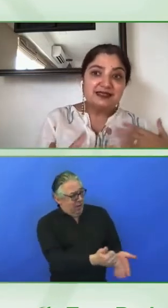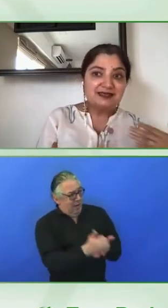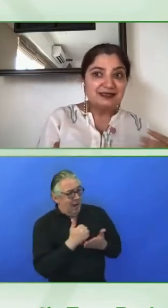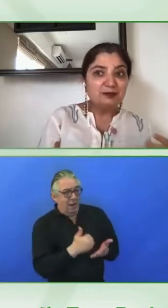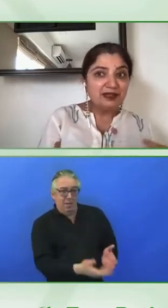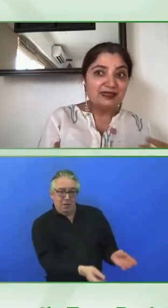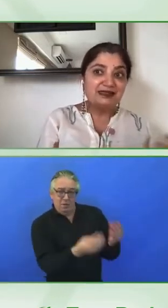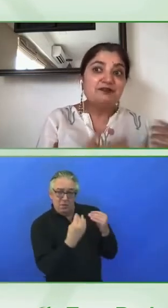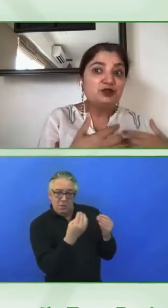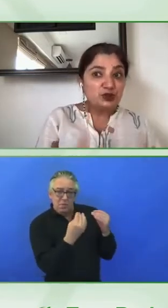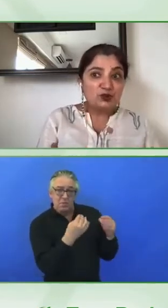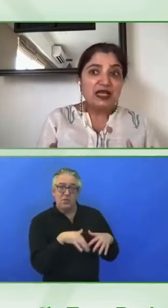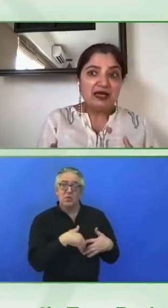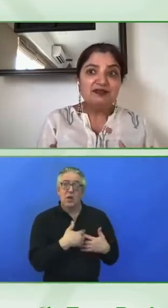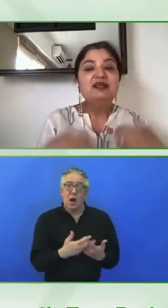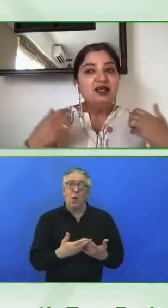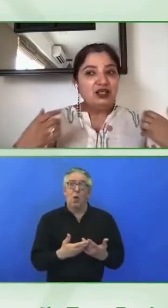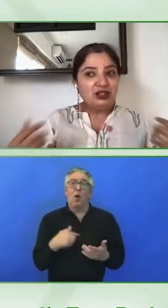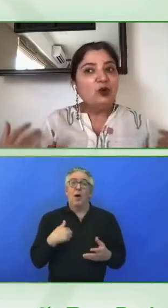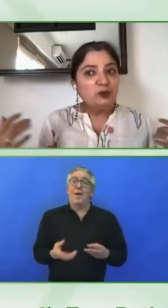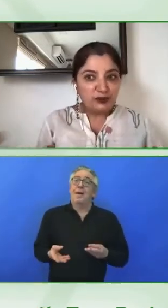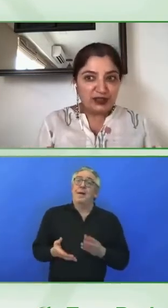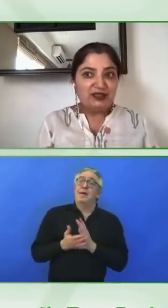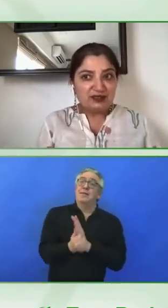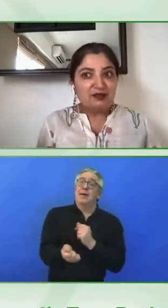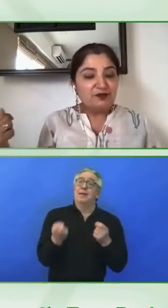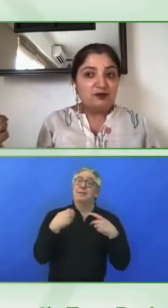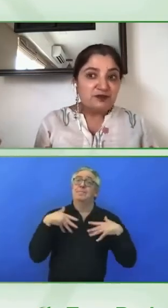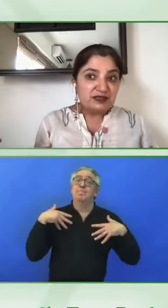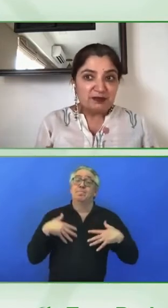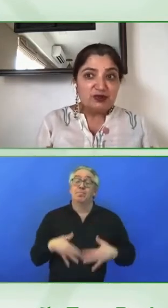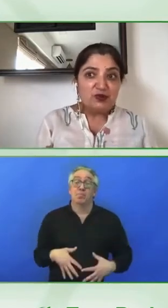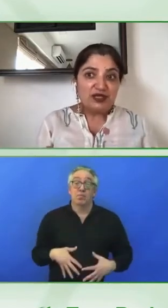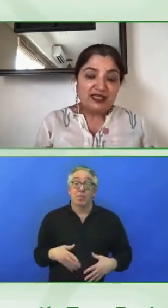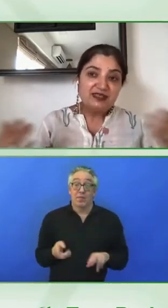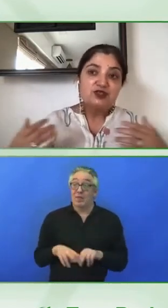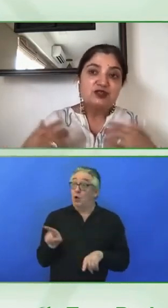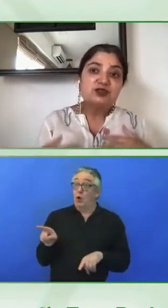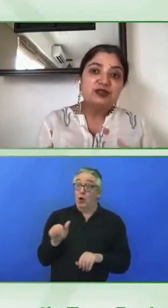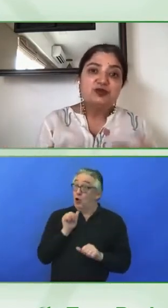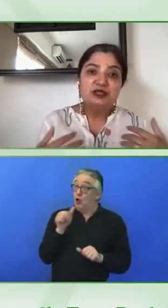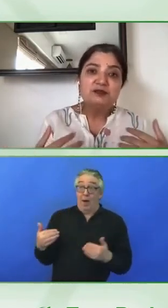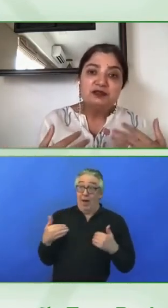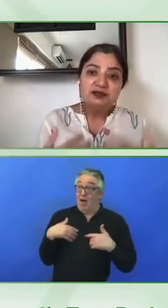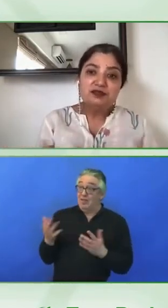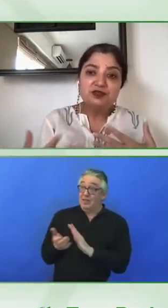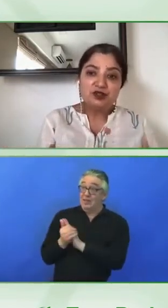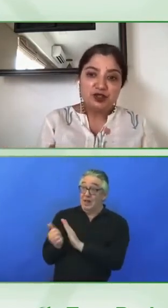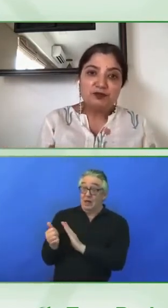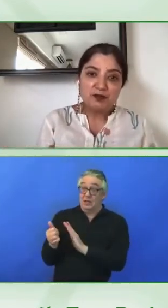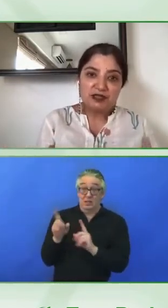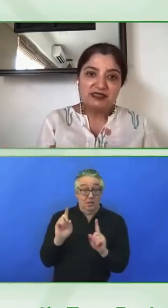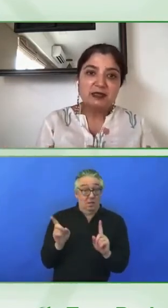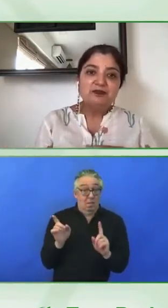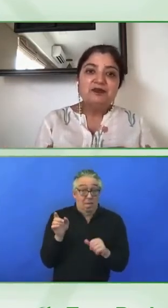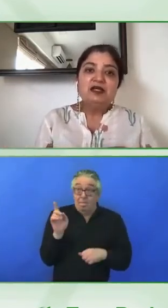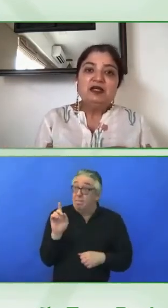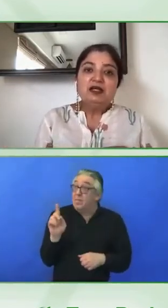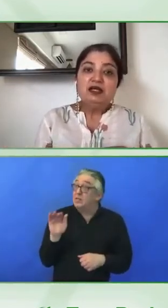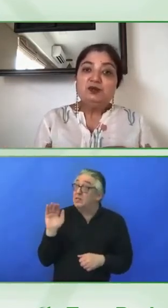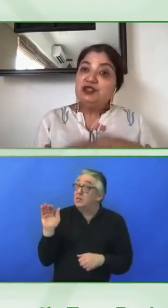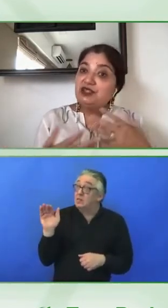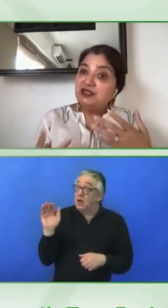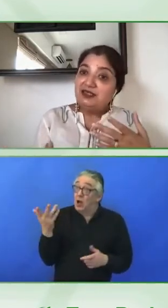the right skill sets in place. If you don't have it, go bring it from some other organization so that you can deliver on your promise,